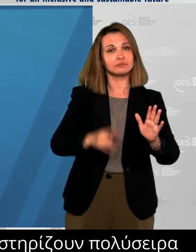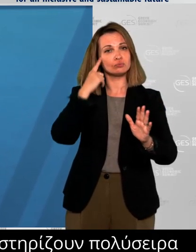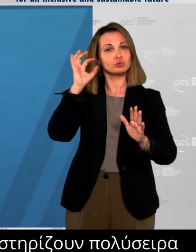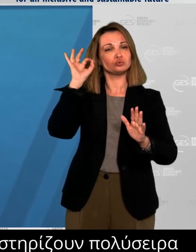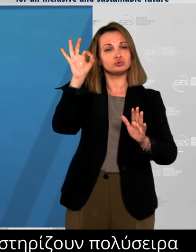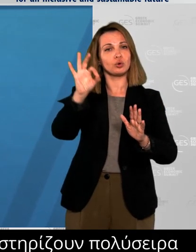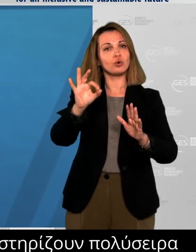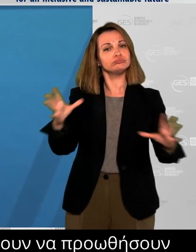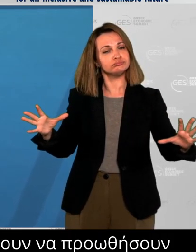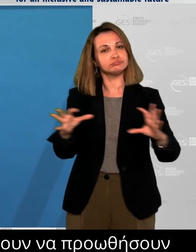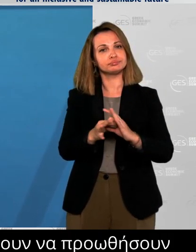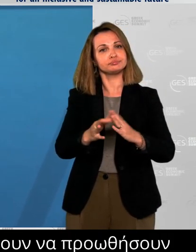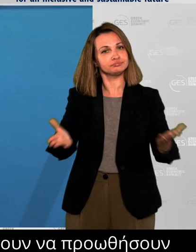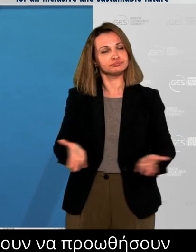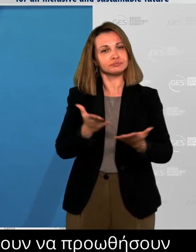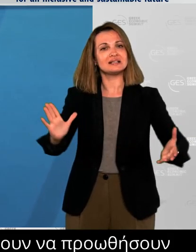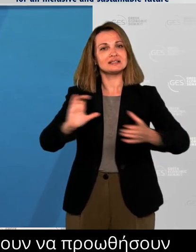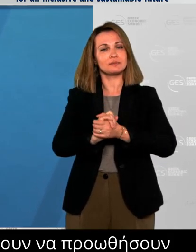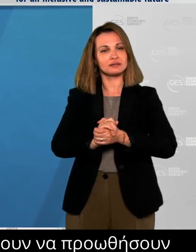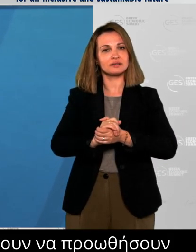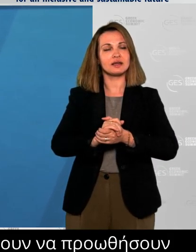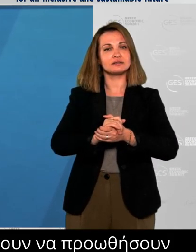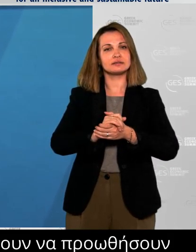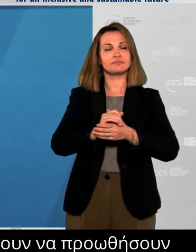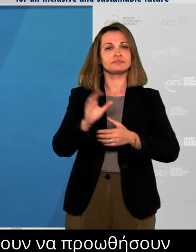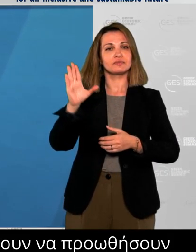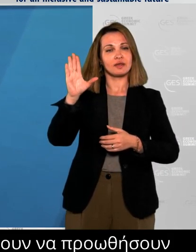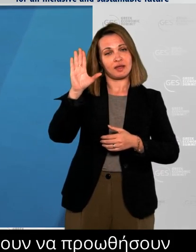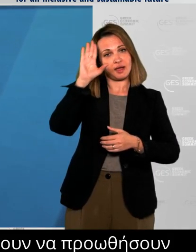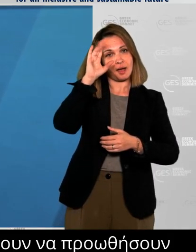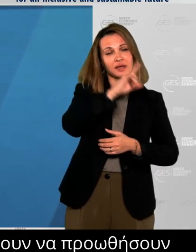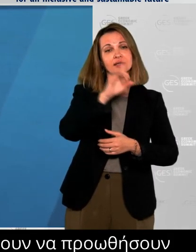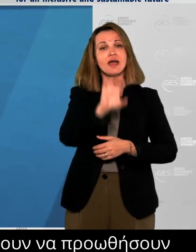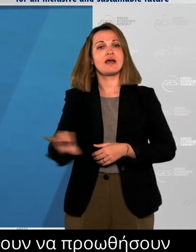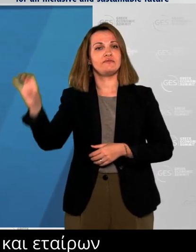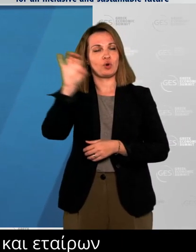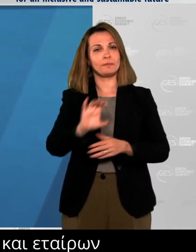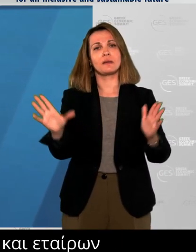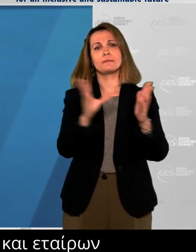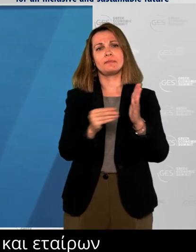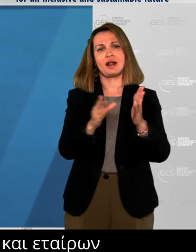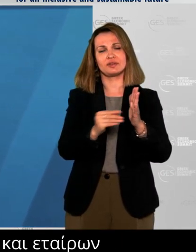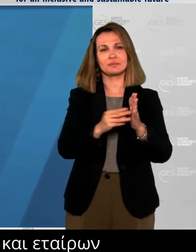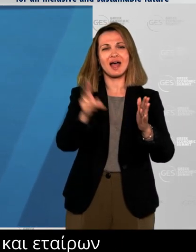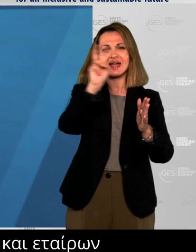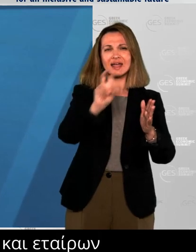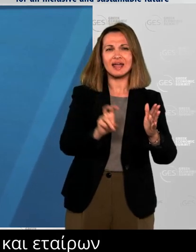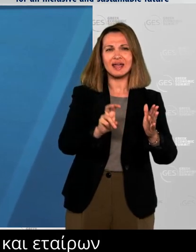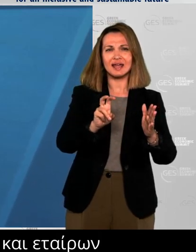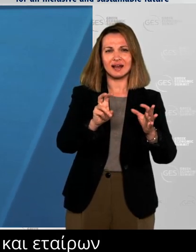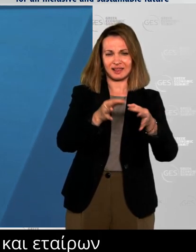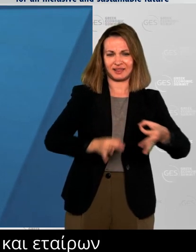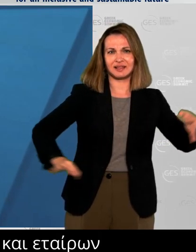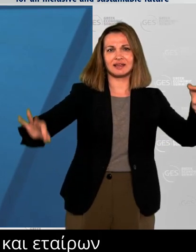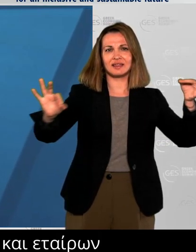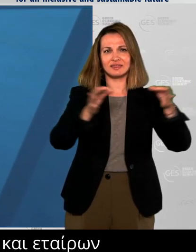including the newly announced electricity connectors with Egypt and the Three Seas Initiative, which we know Greece is keen